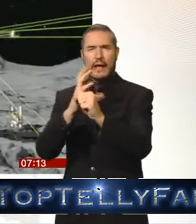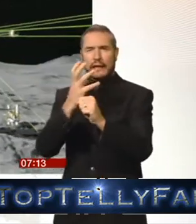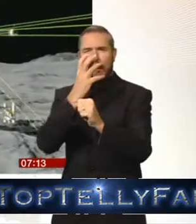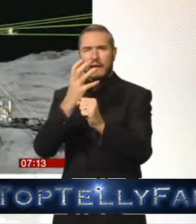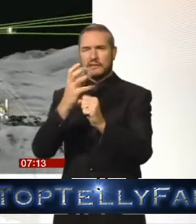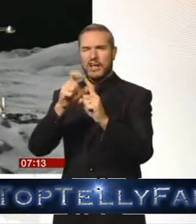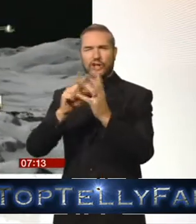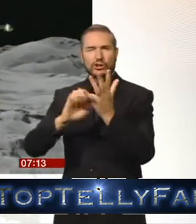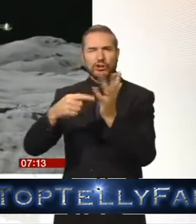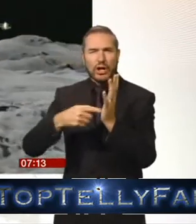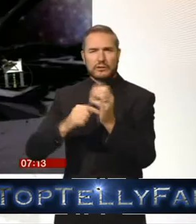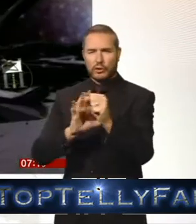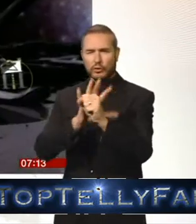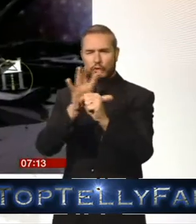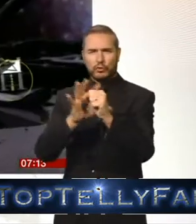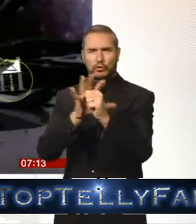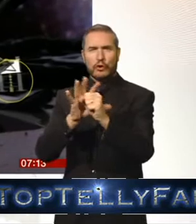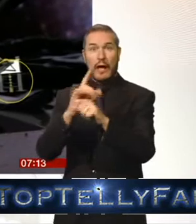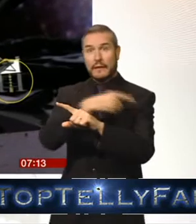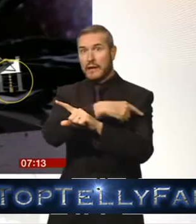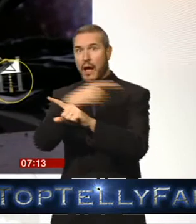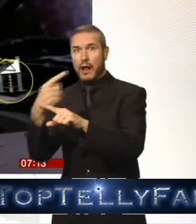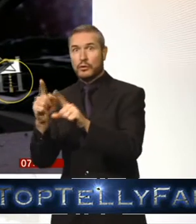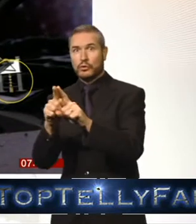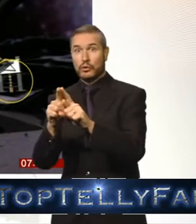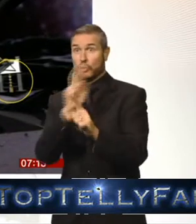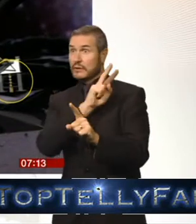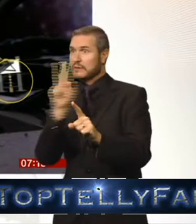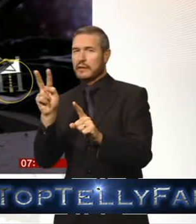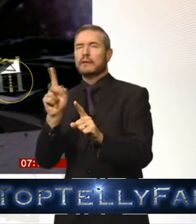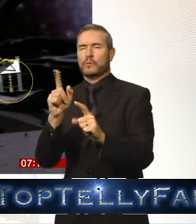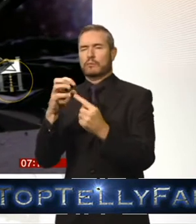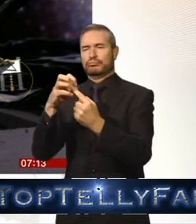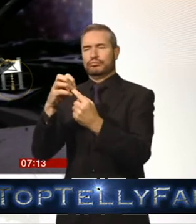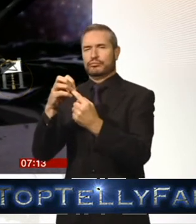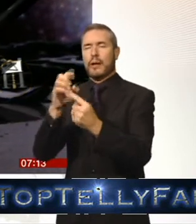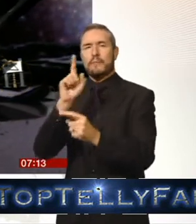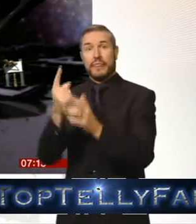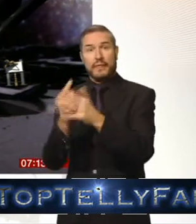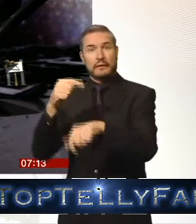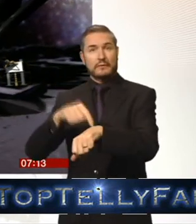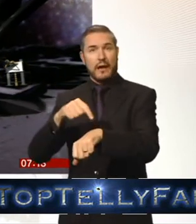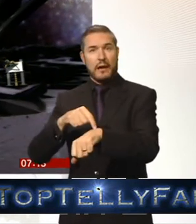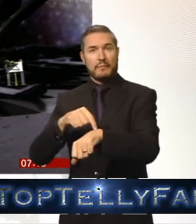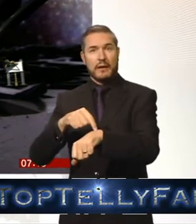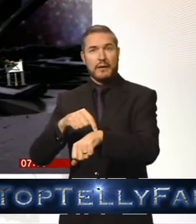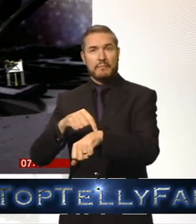and when you think of a comets tail that's what it is but as this happens there's a small chance that it might just vent Philae off